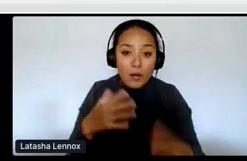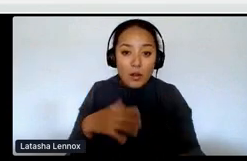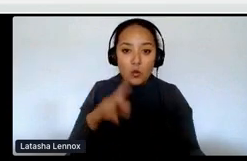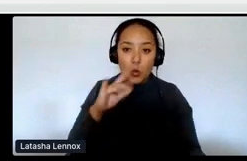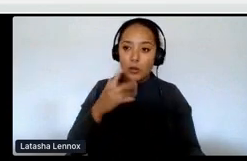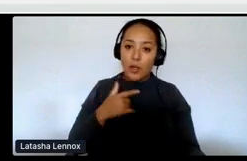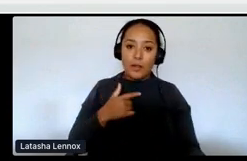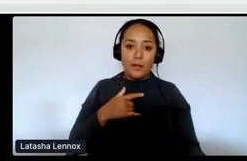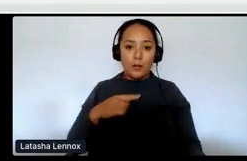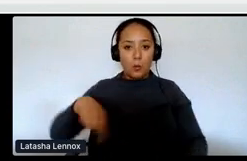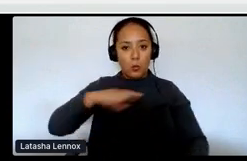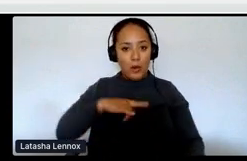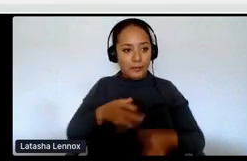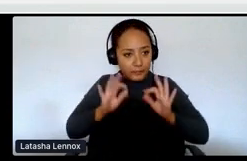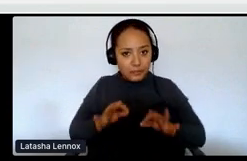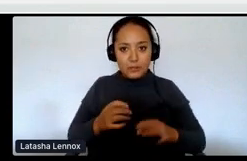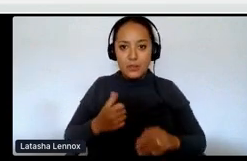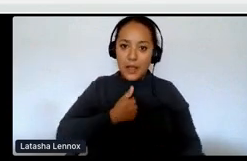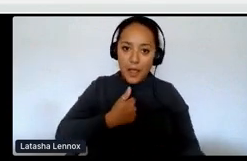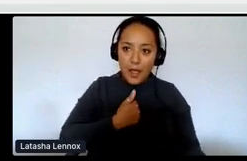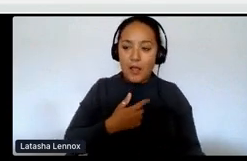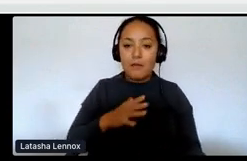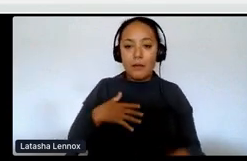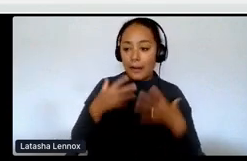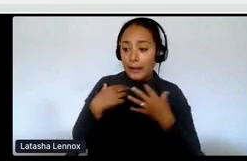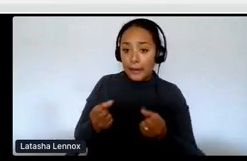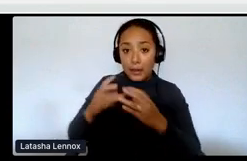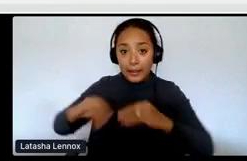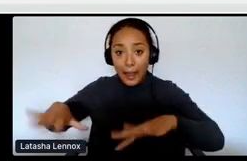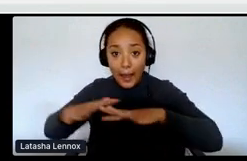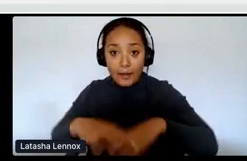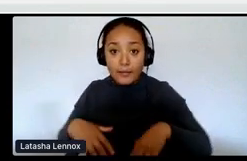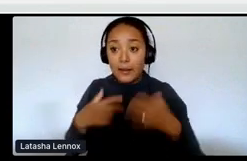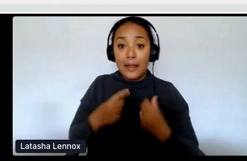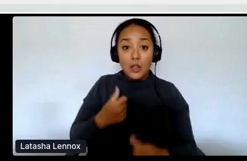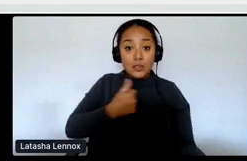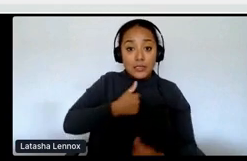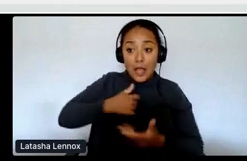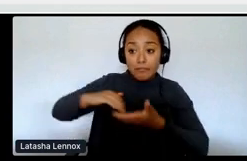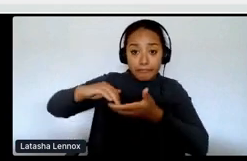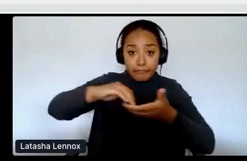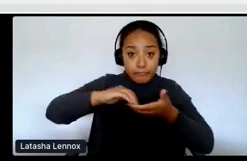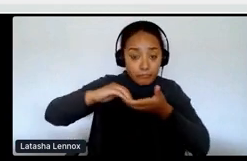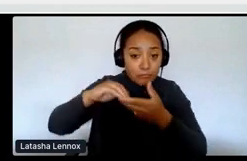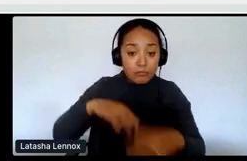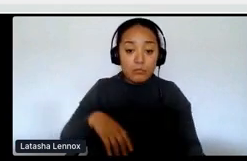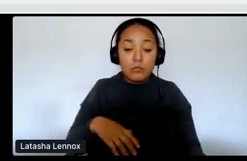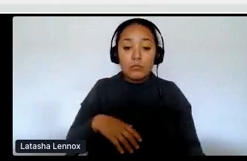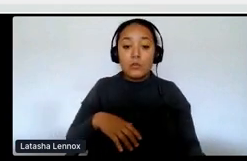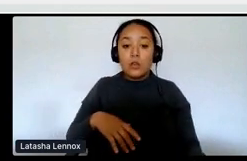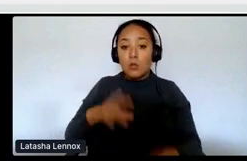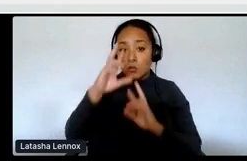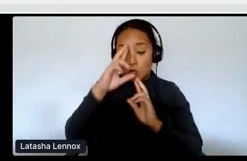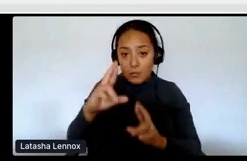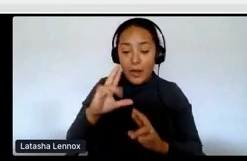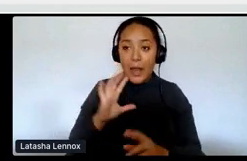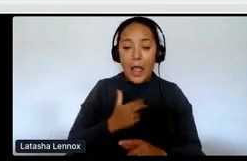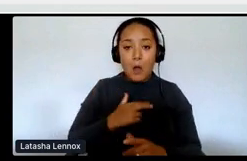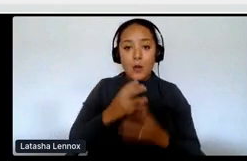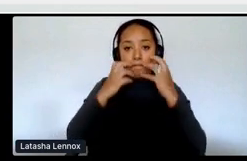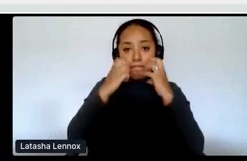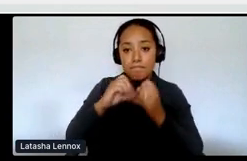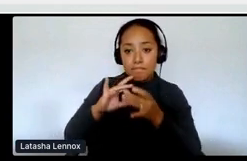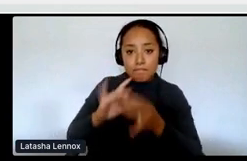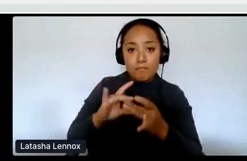sovereignty, food security, healing the land and healing ourselves, relearning our sacred connection and responsibility to protect Mother Earth, healing the